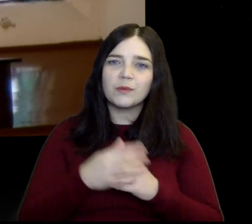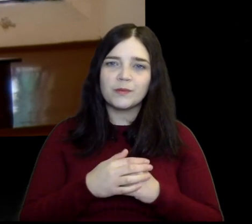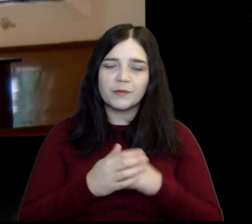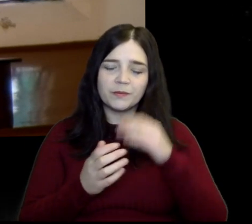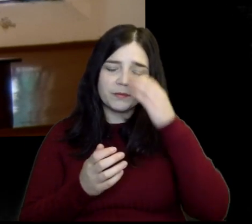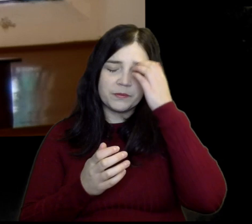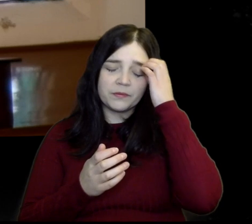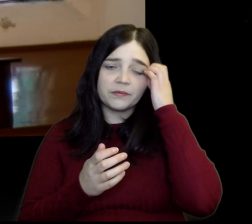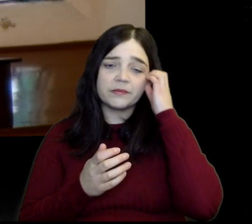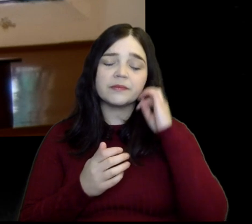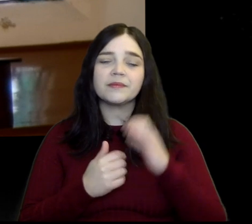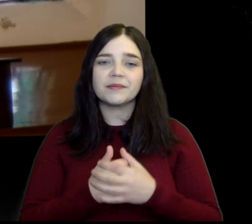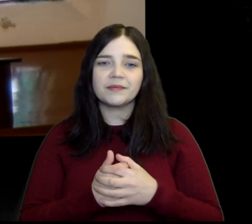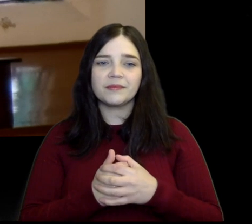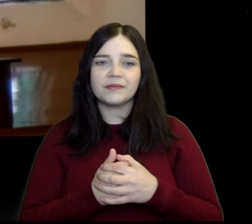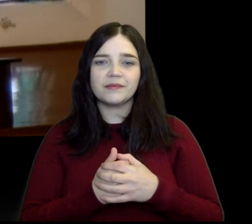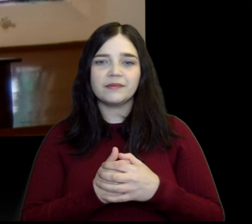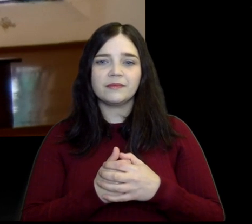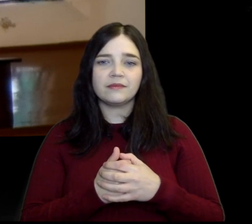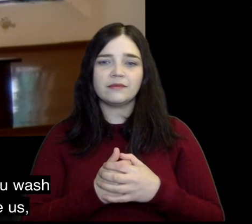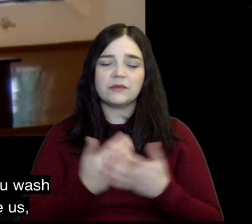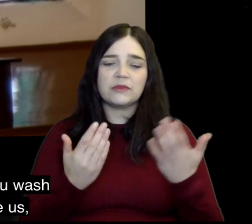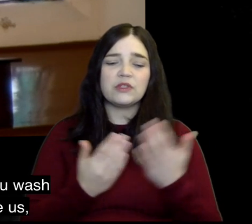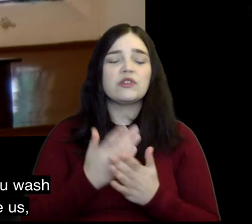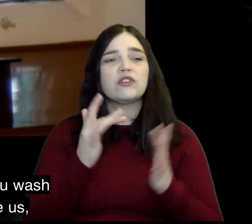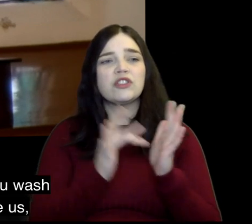our dependence on you